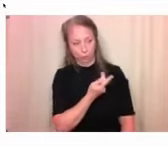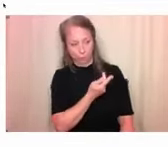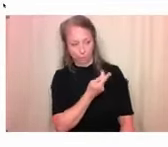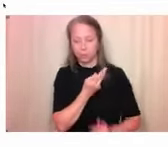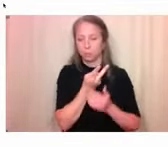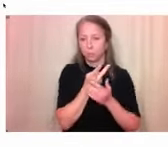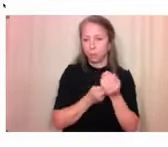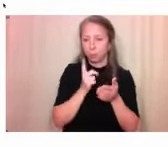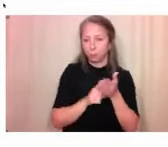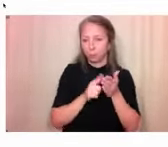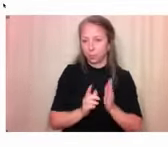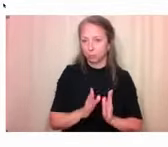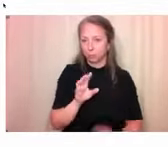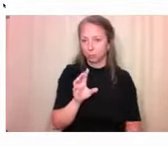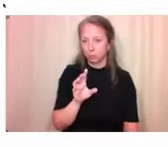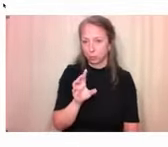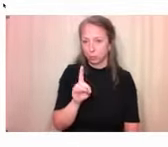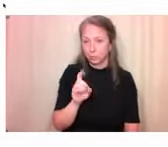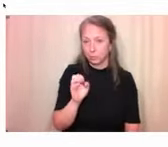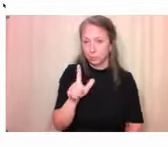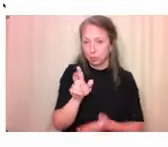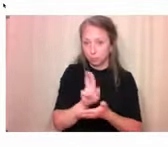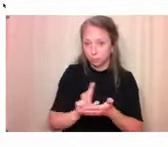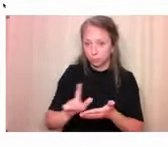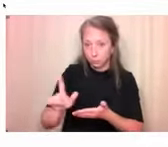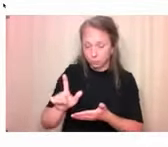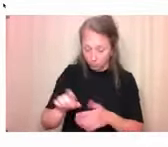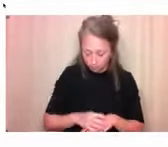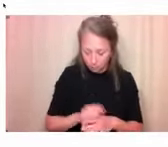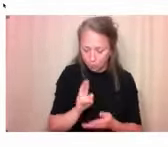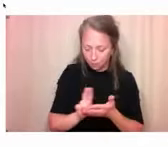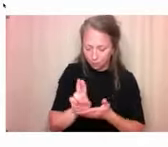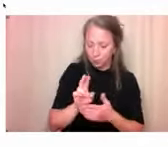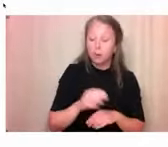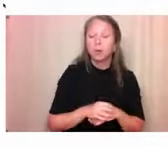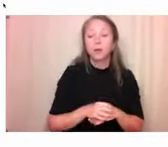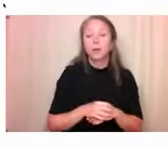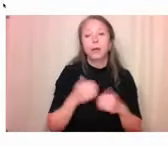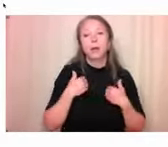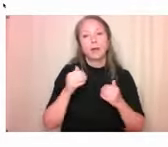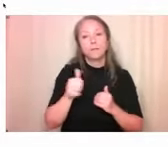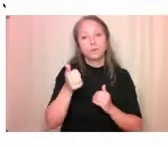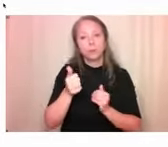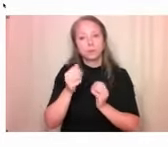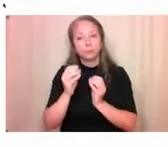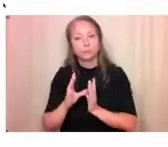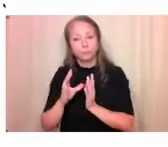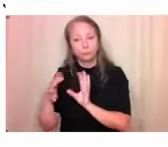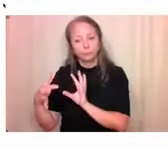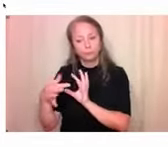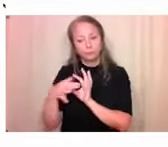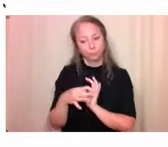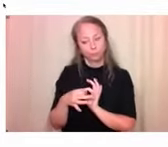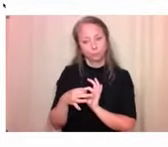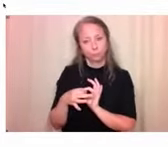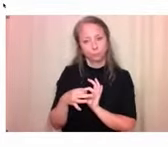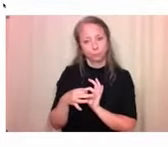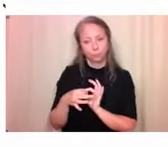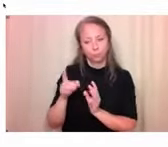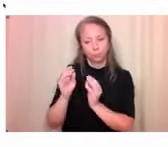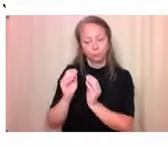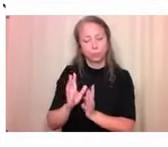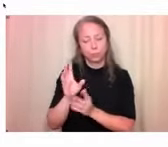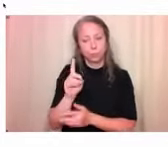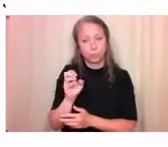Makiko Terashima is an Associate Professor with the Faculty of the School of Planning at Dalhousie, and she is responsible for the creation of